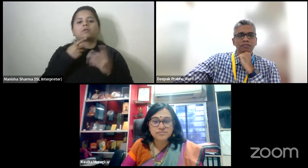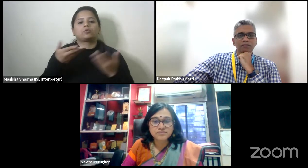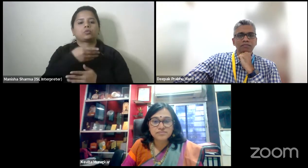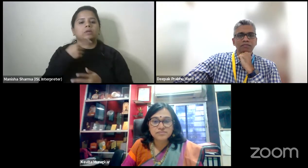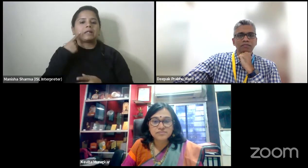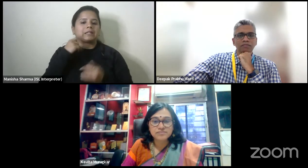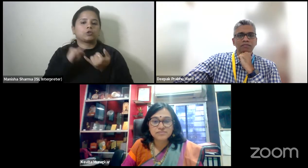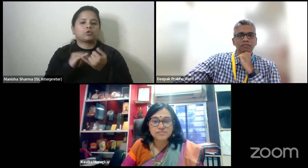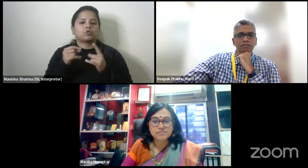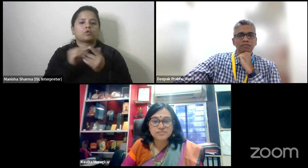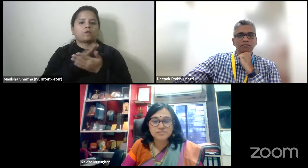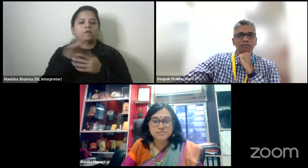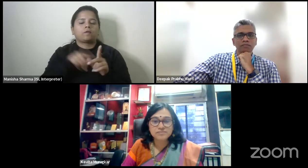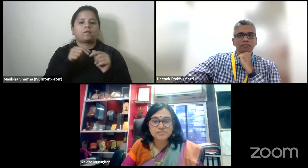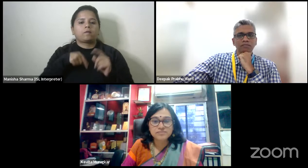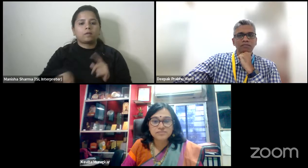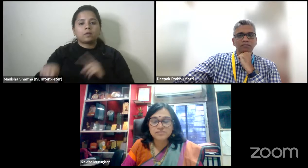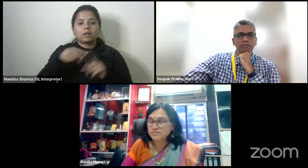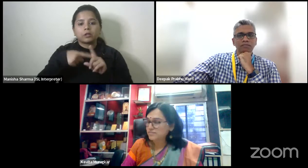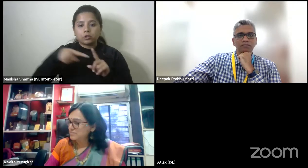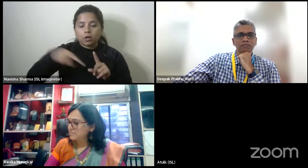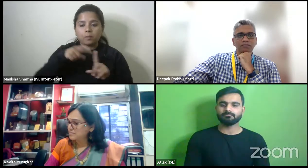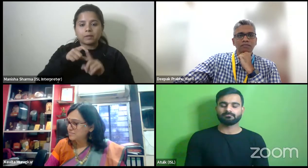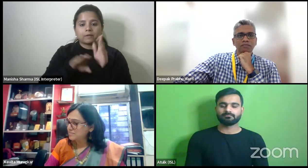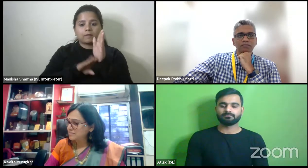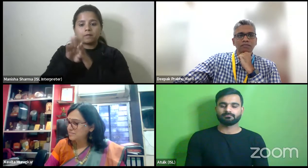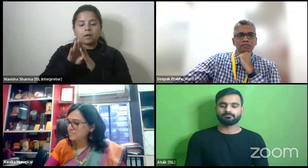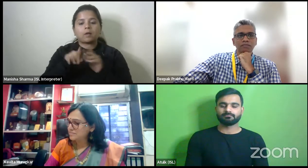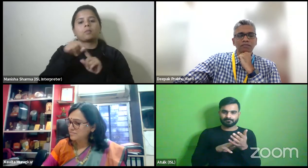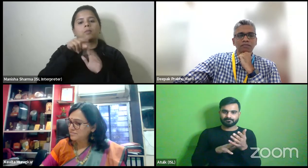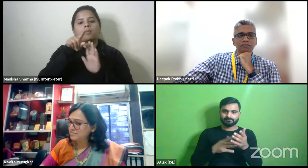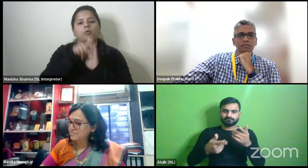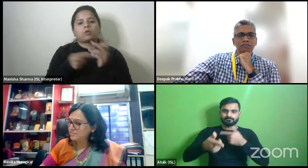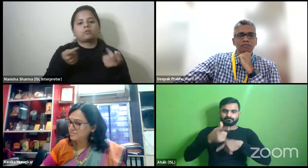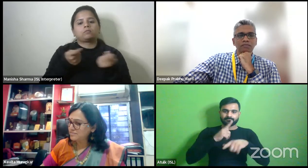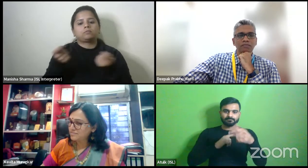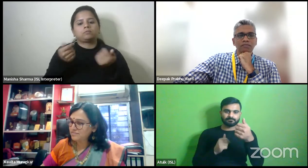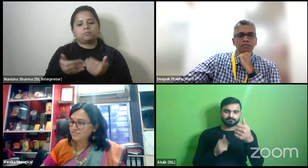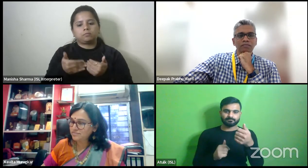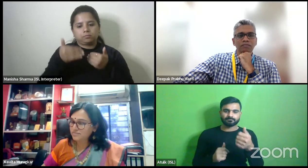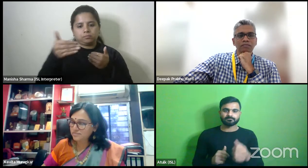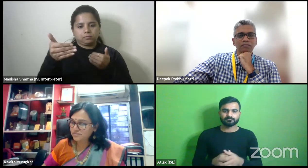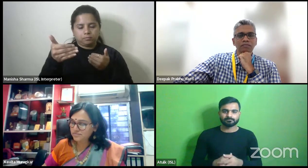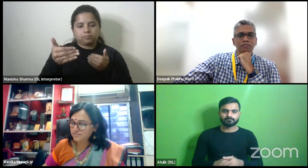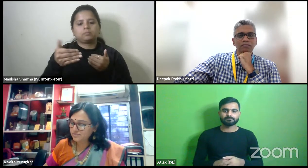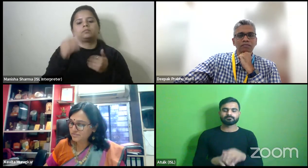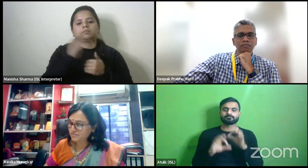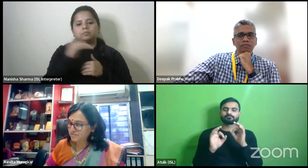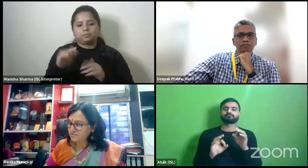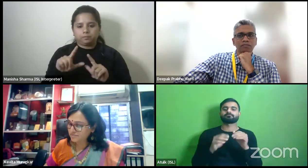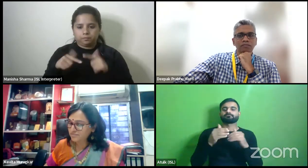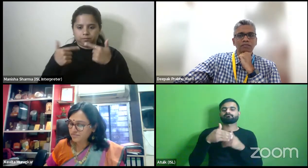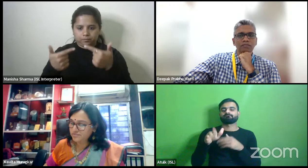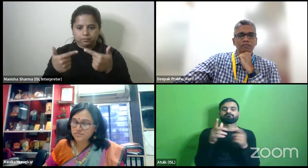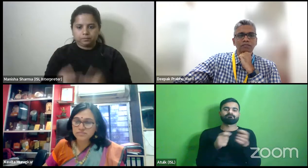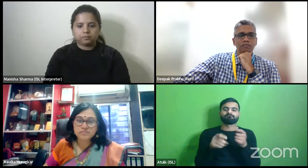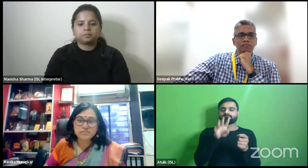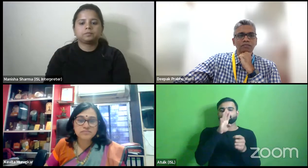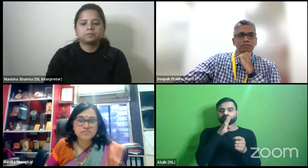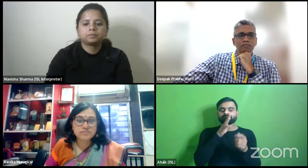from the institute of transportation and development policy to moderate the session and take the webinar forward over to you sophia